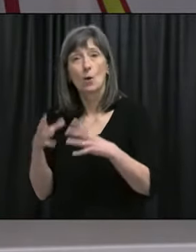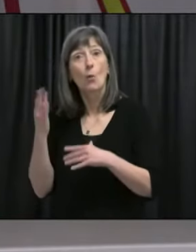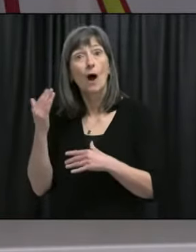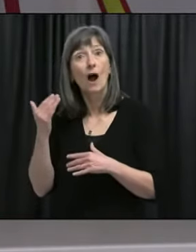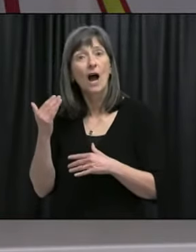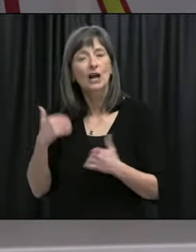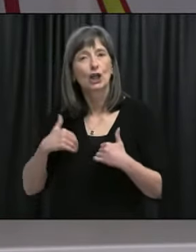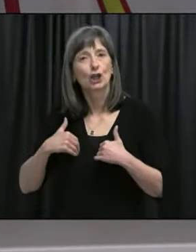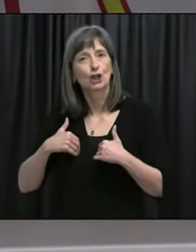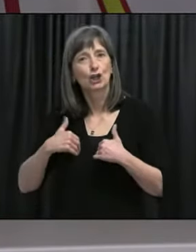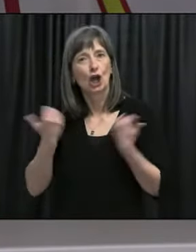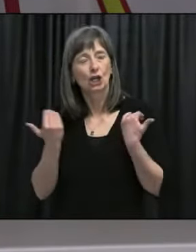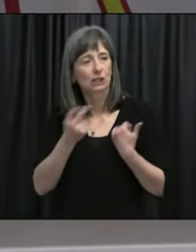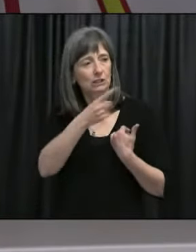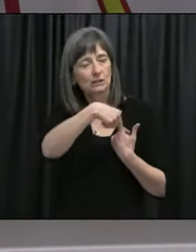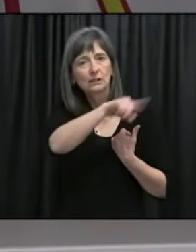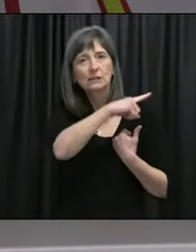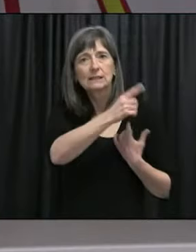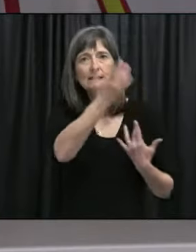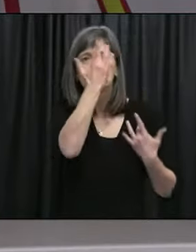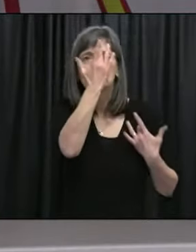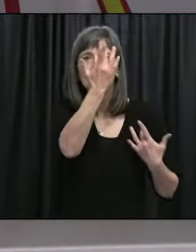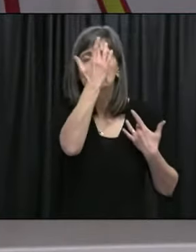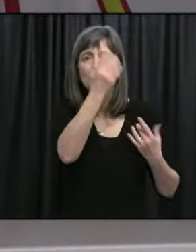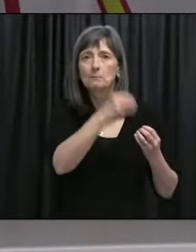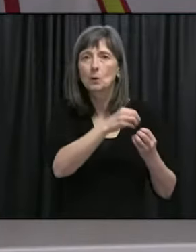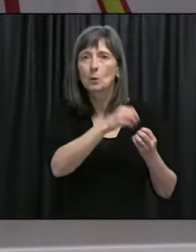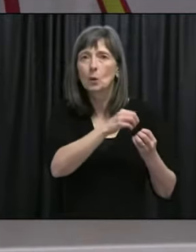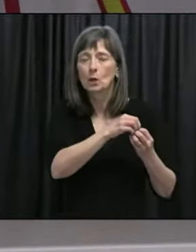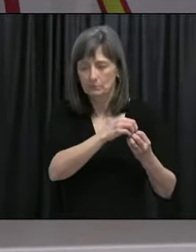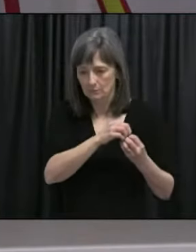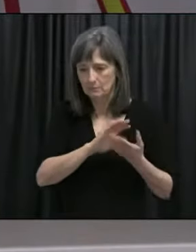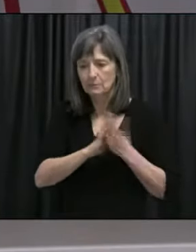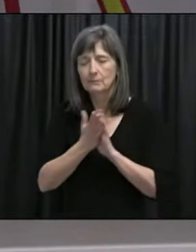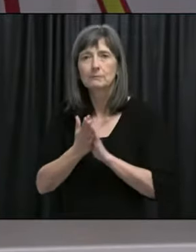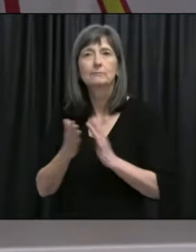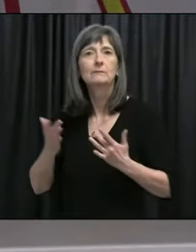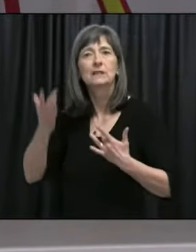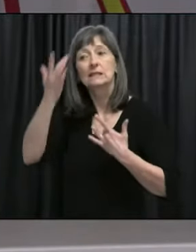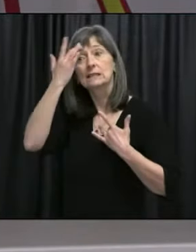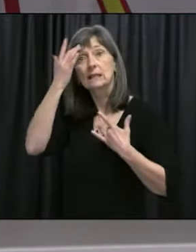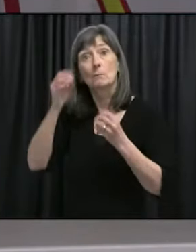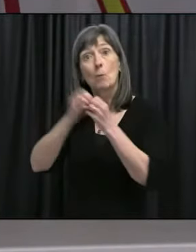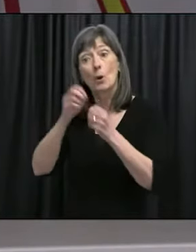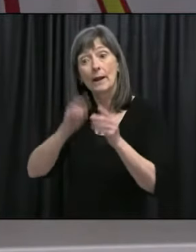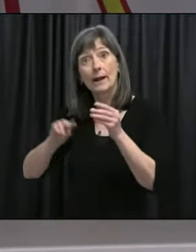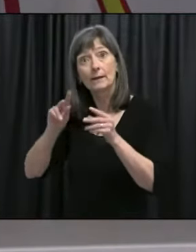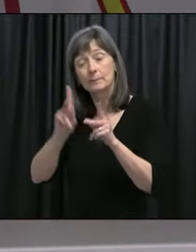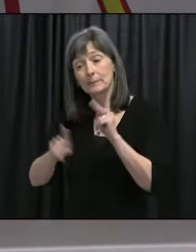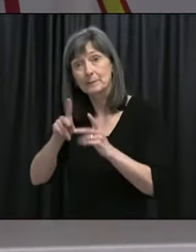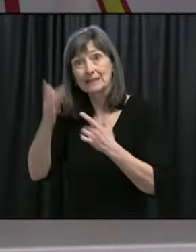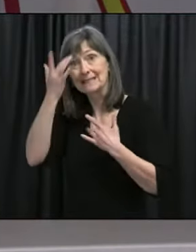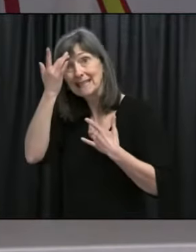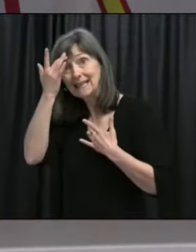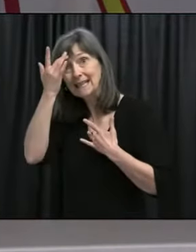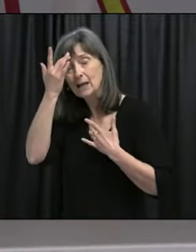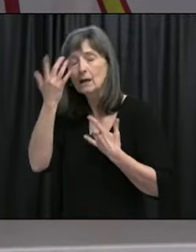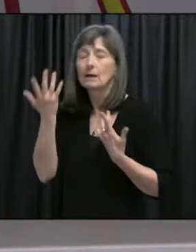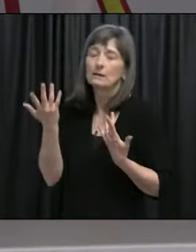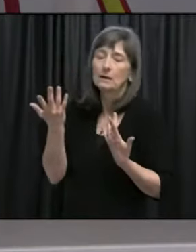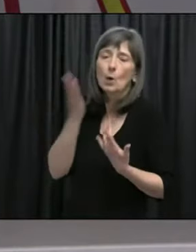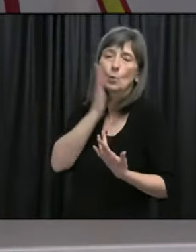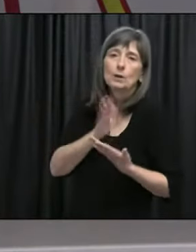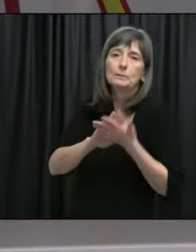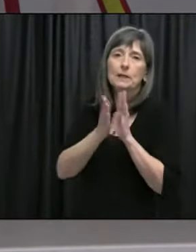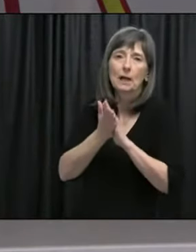of the young people that are getting COVID-19 as well that eventually people will end up in the ICUs there. But that doesn't make it any less